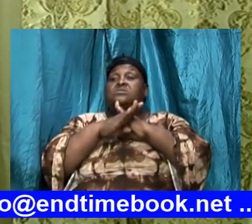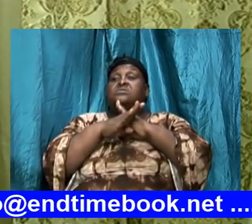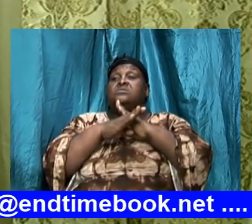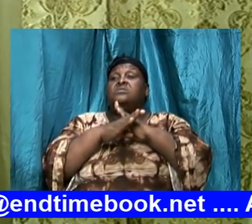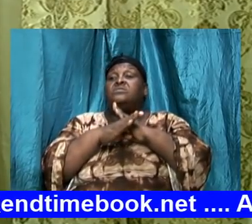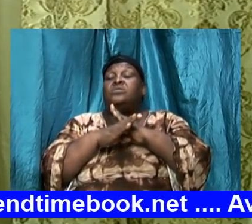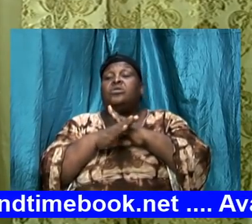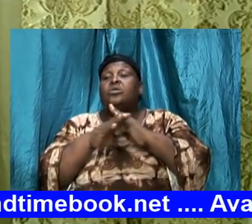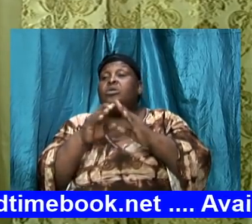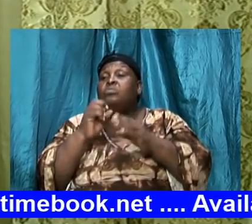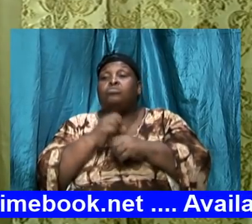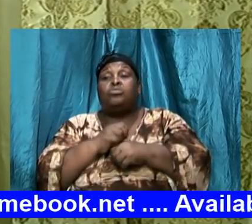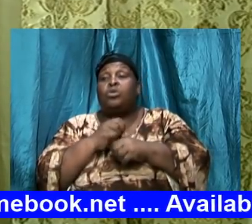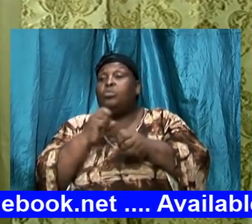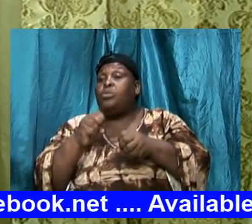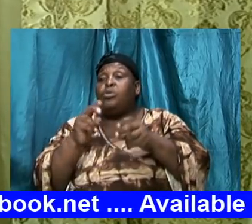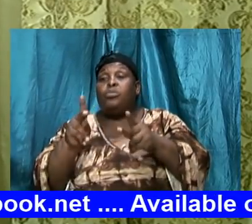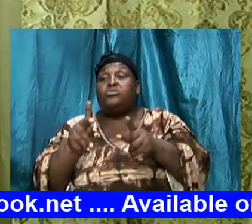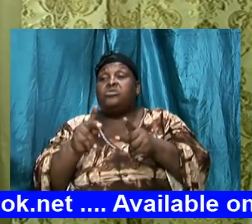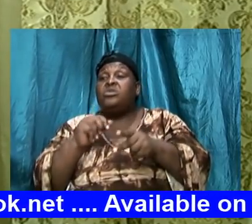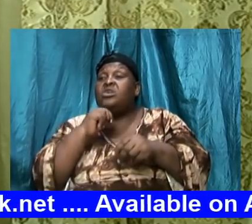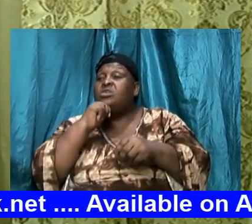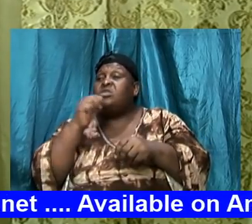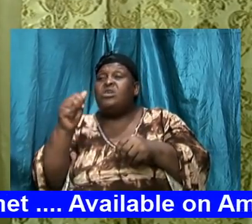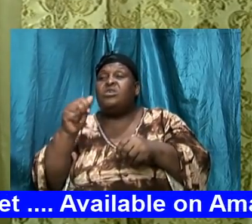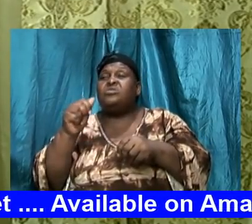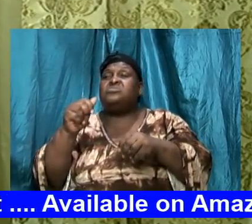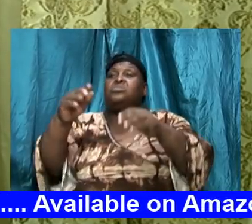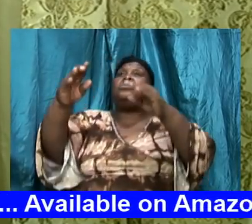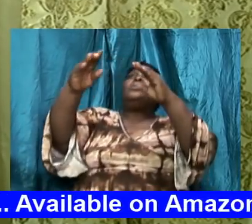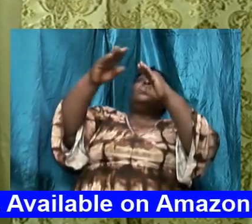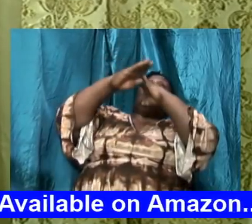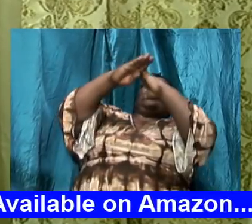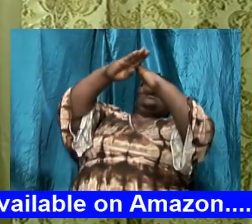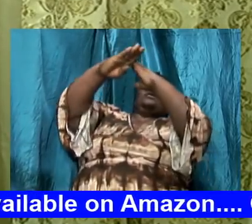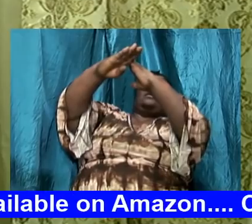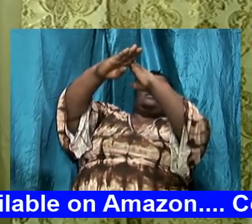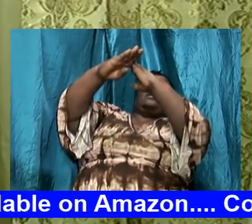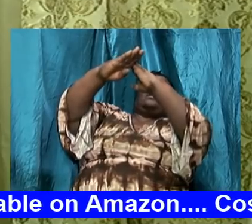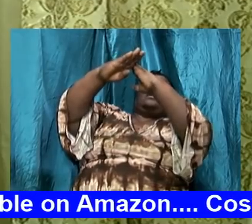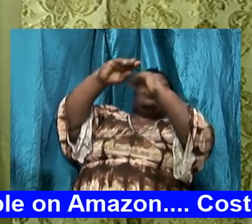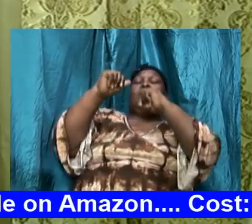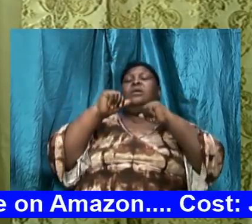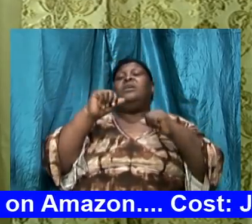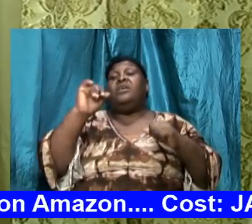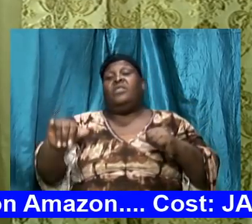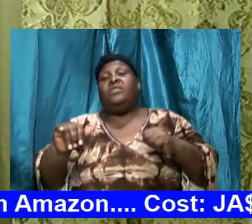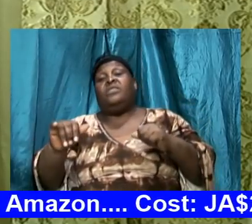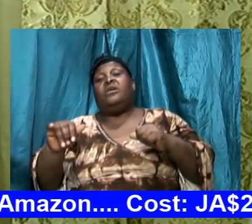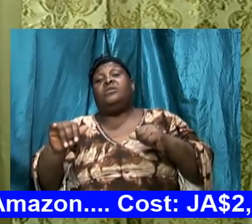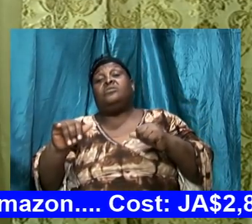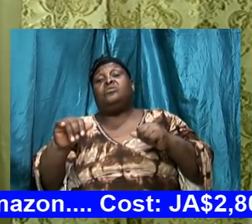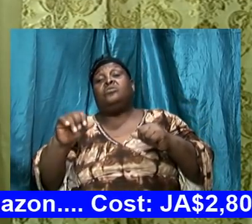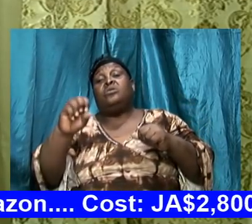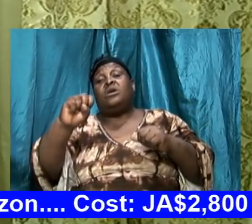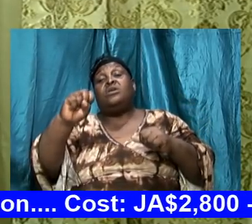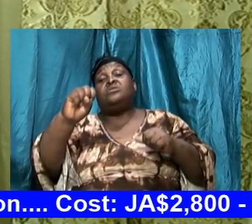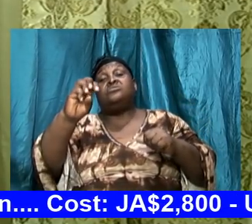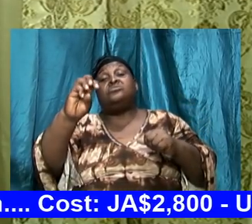so that when they have that it was not to block other swords so they would have their shield for that that sword was for one purpose